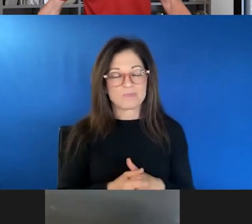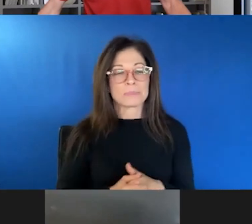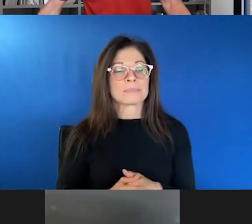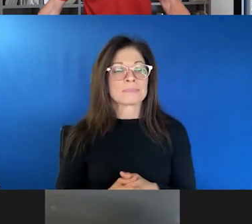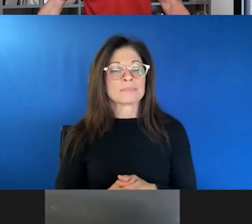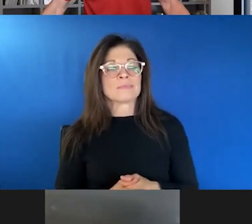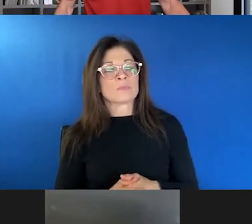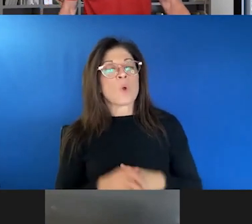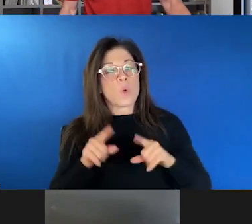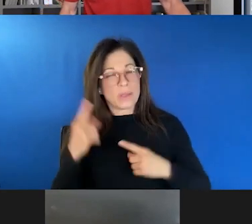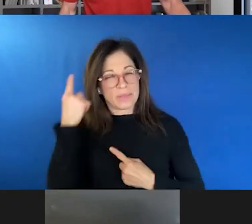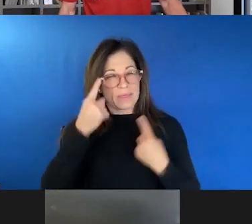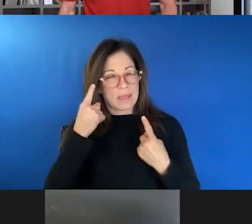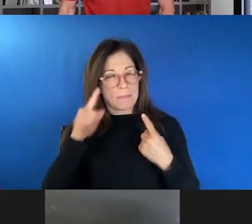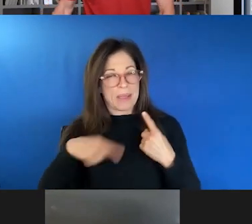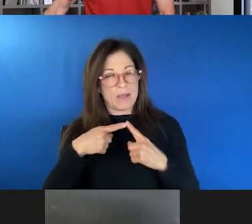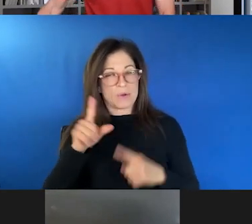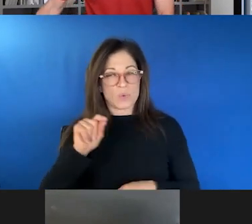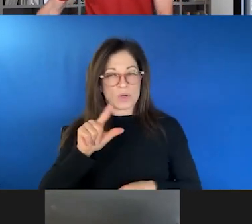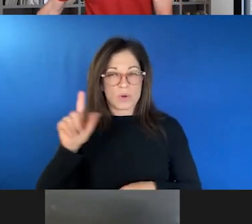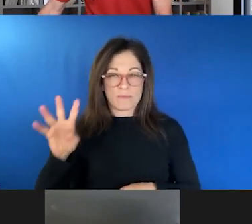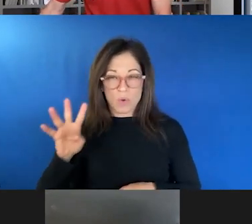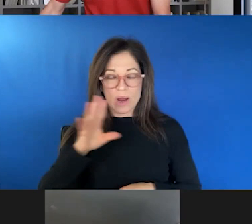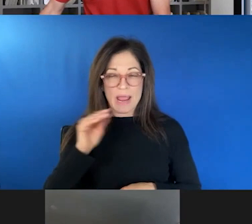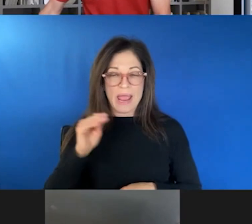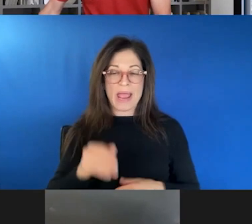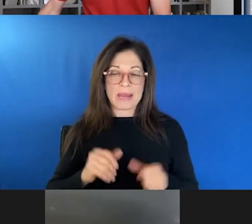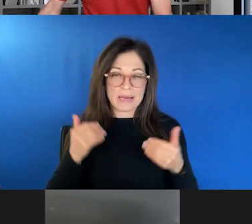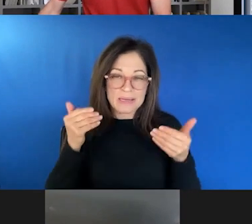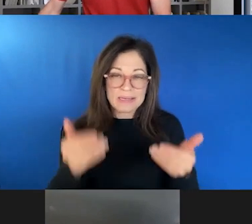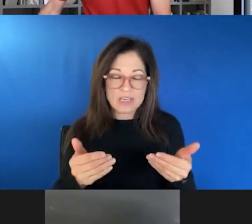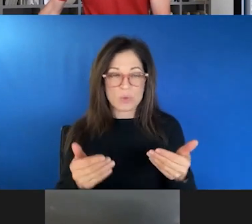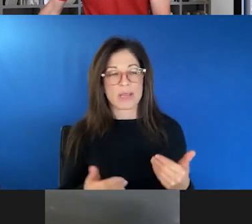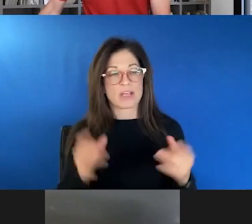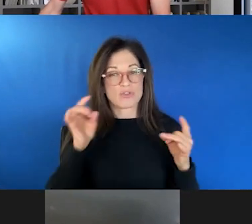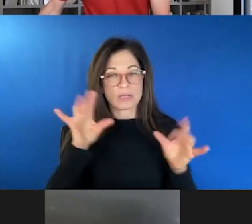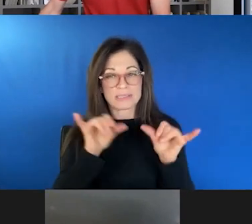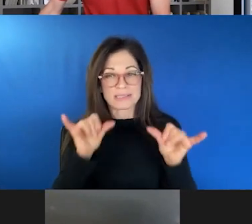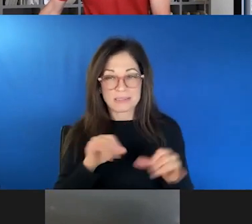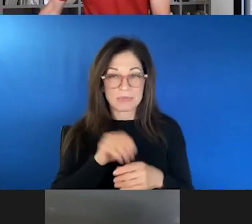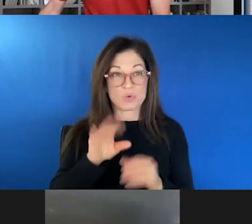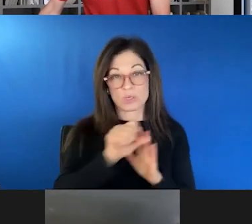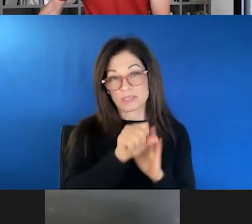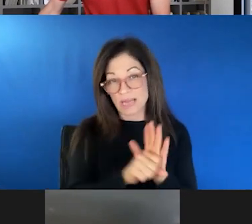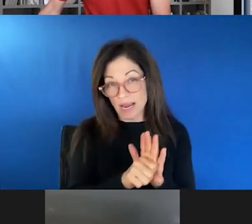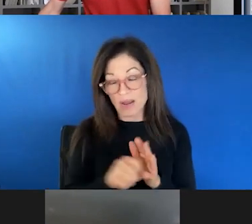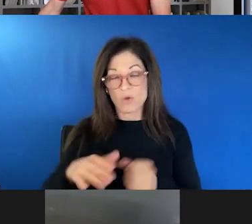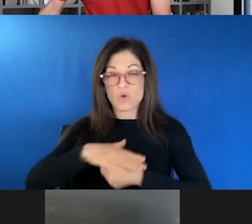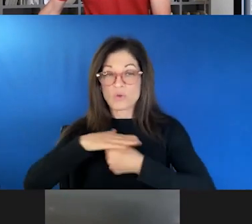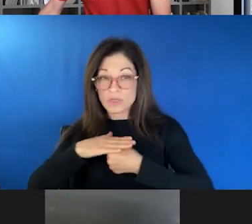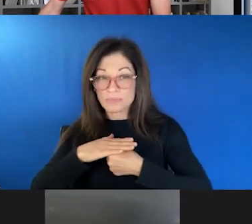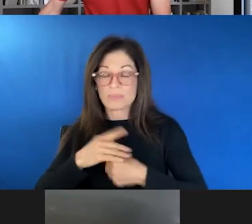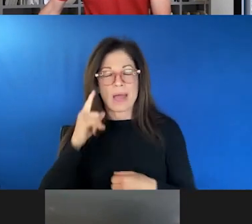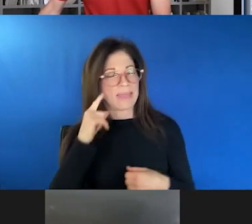as you think about 2024 and as you think about advancing crisis system in your state, in your region, I think it's